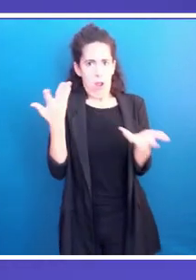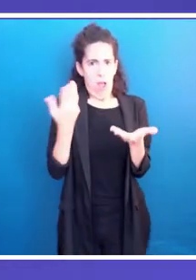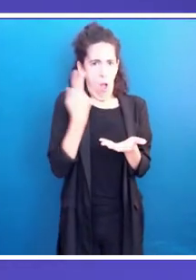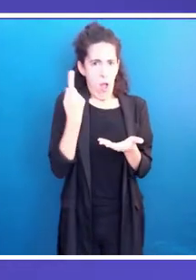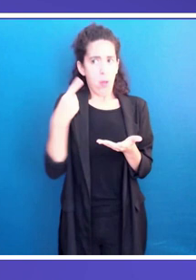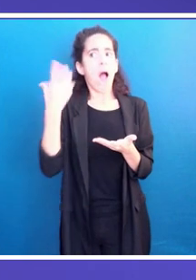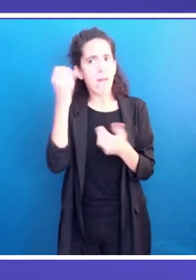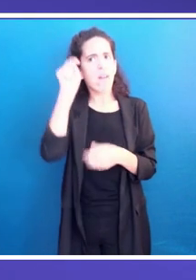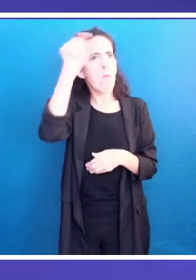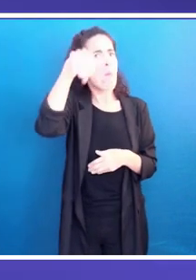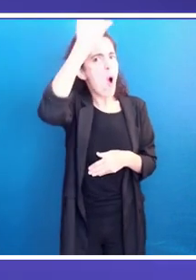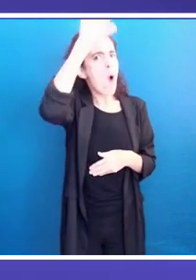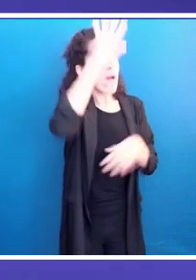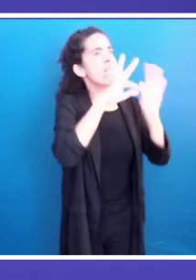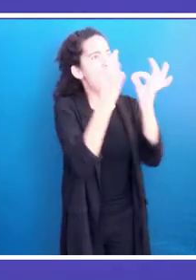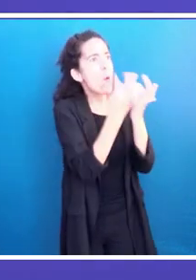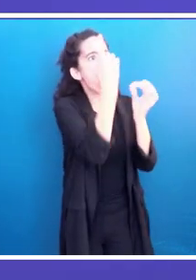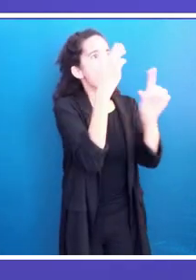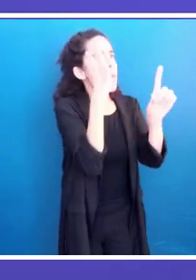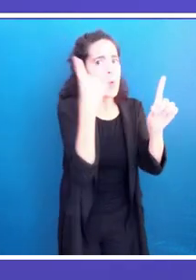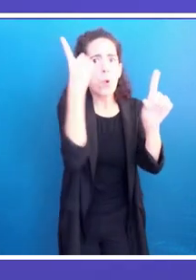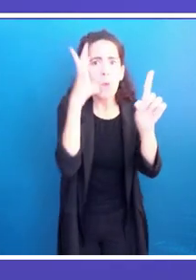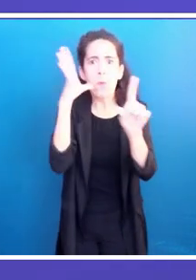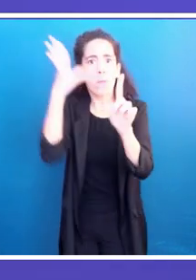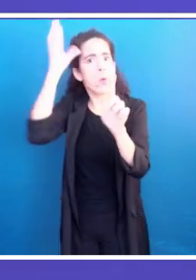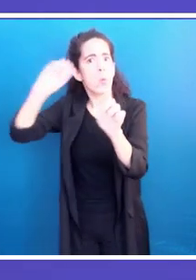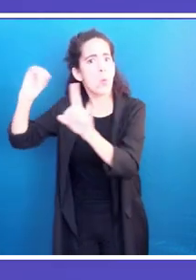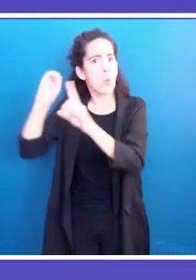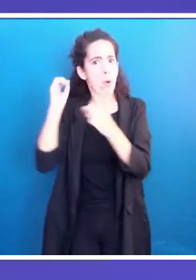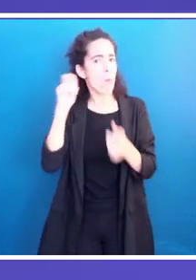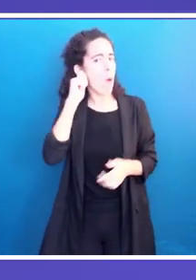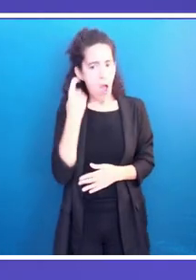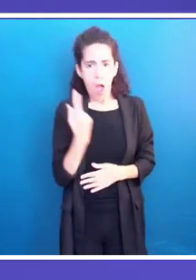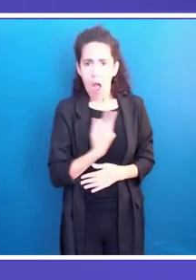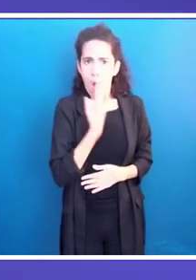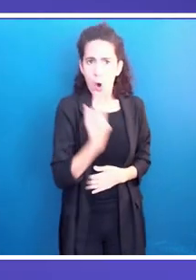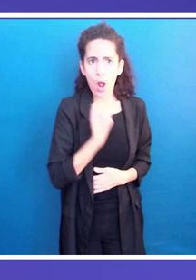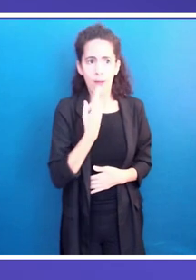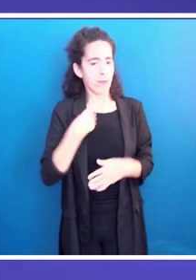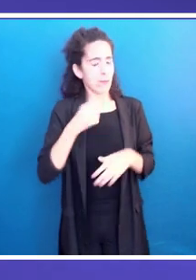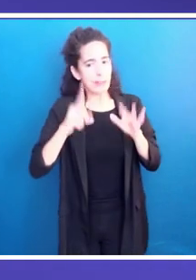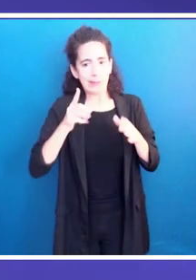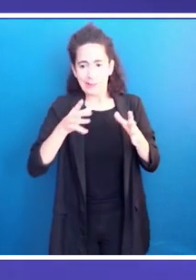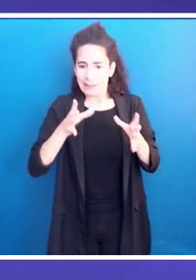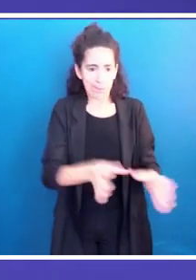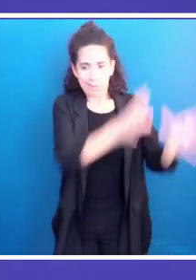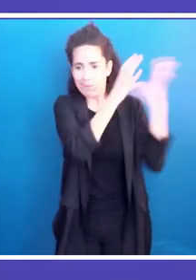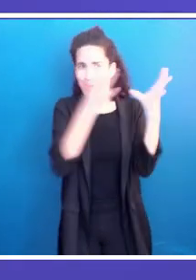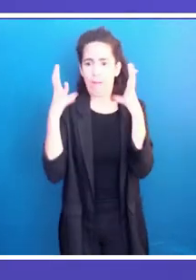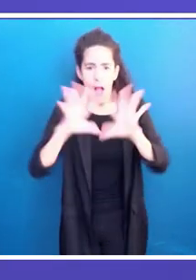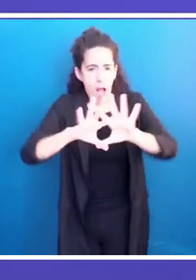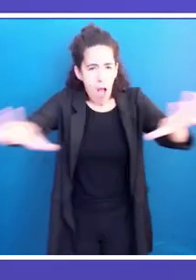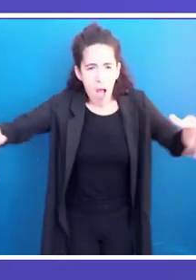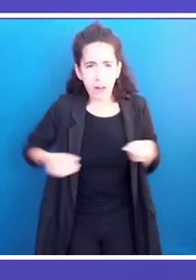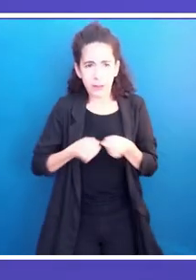to take on the whole family situation alone, educating the children in